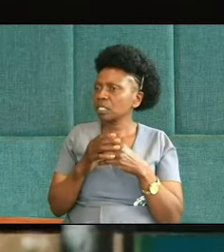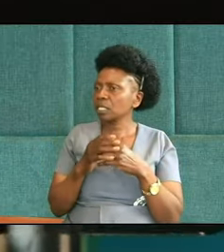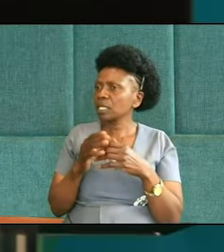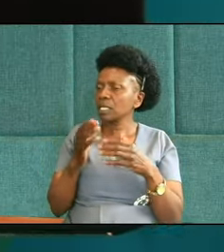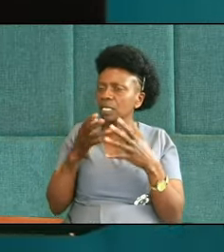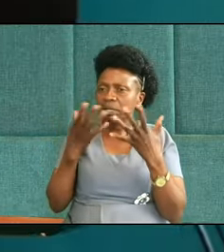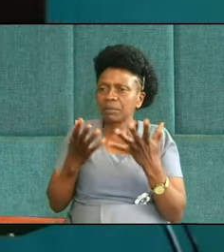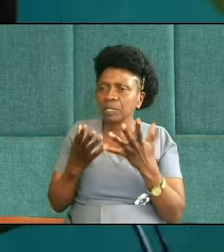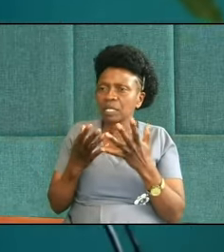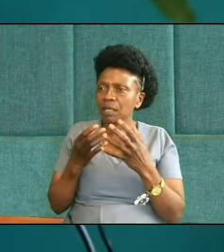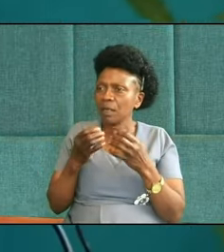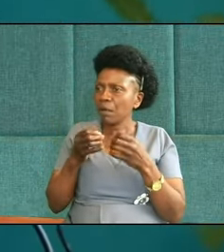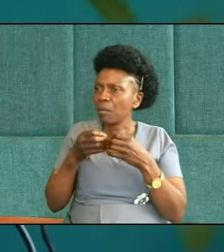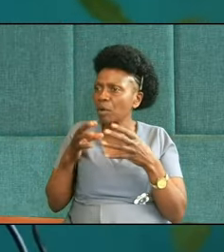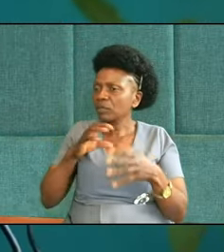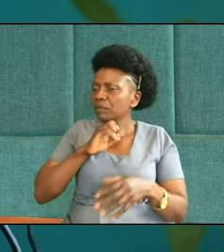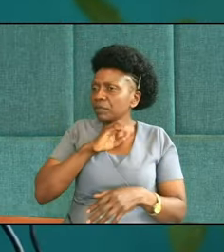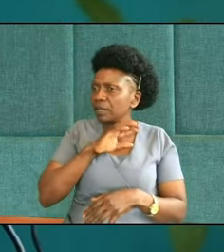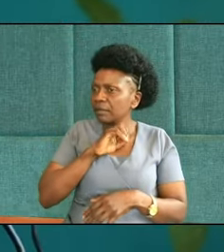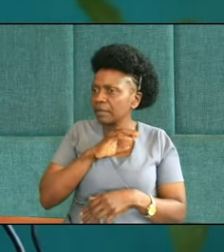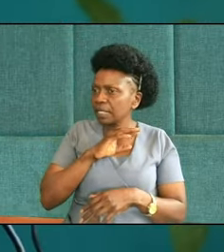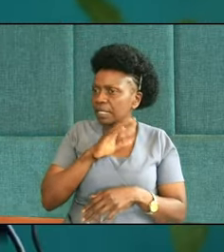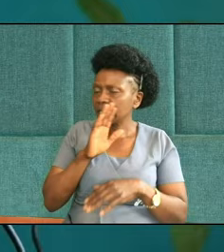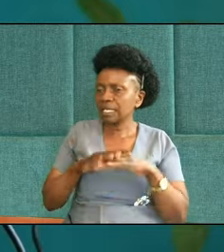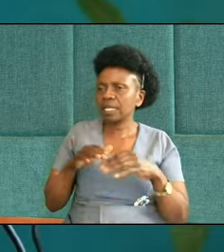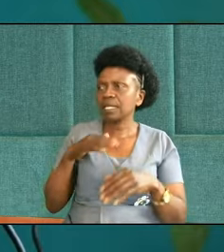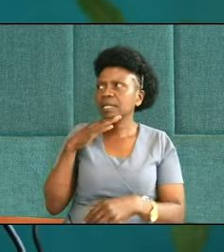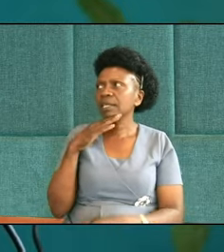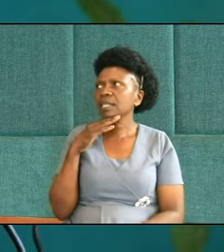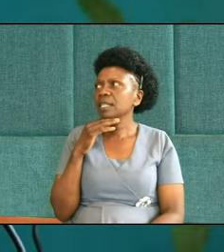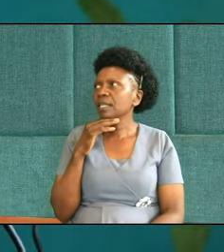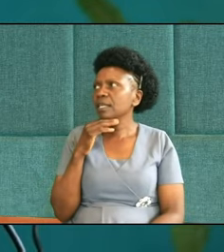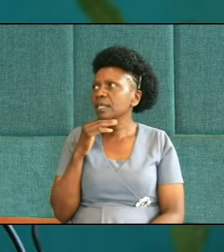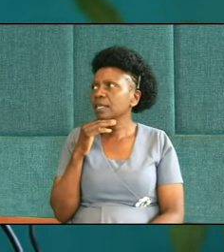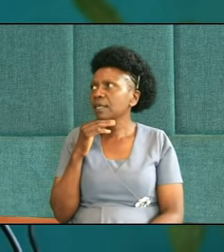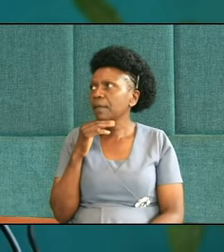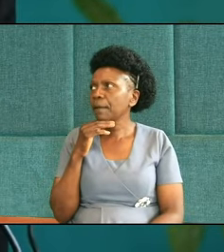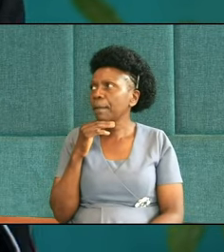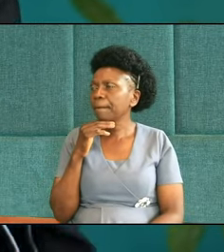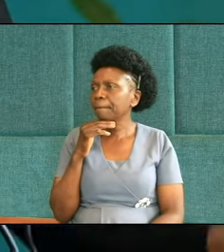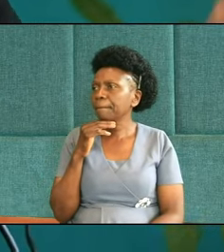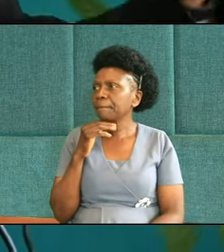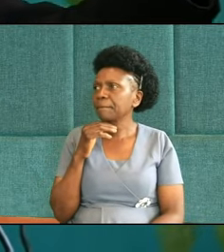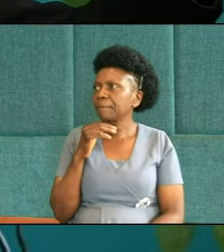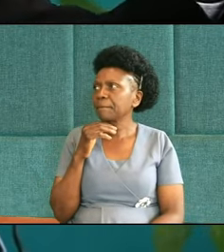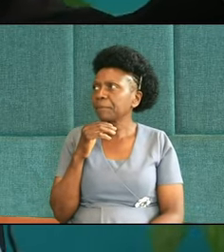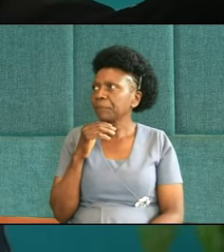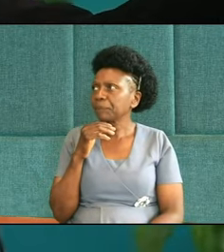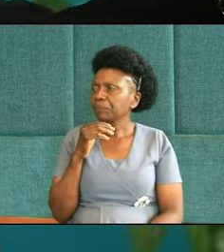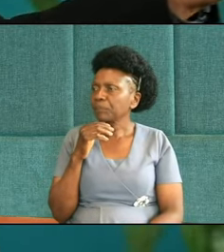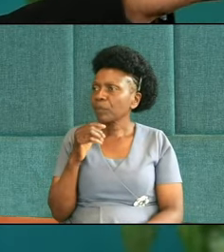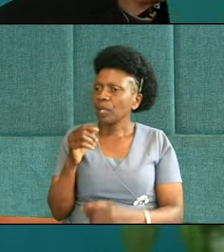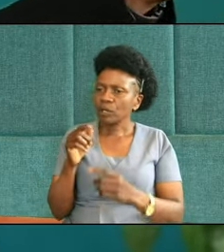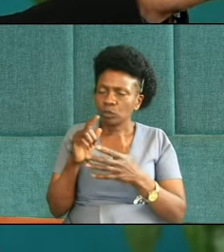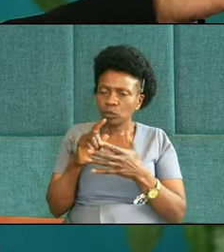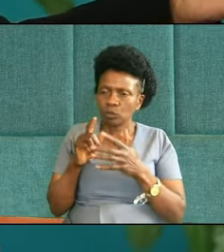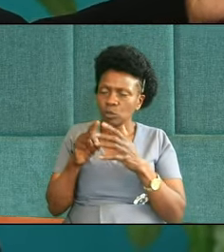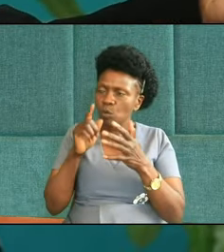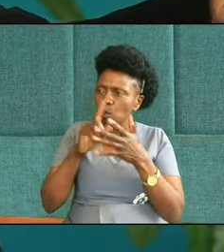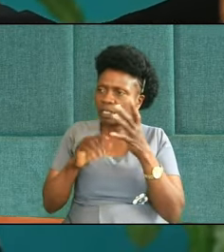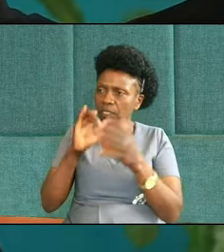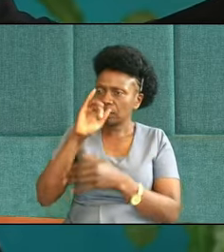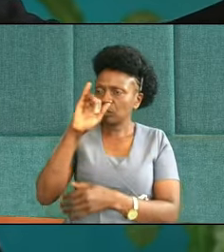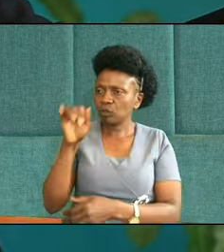feared than what? Than death. Patriots and Prophets, 2-1-1, paragraph 4. So what is Judah saying in a nutshell?